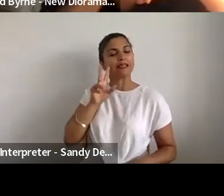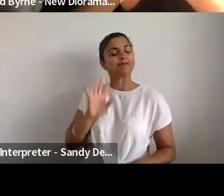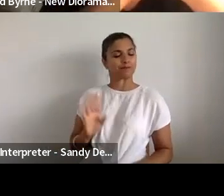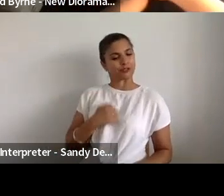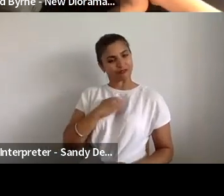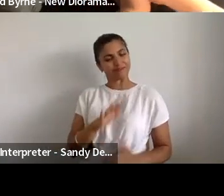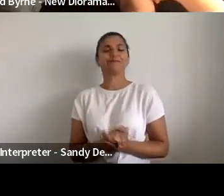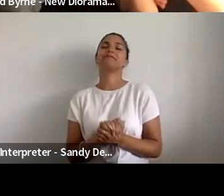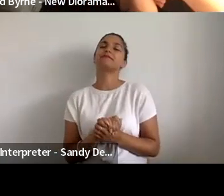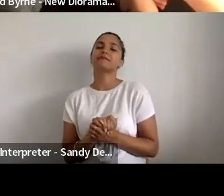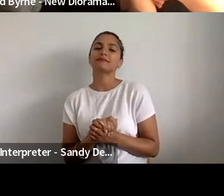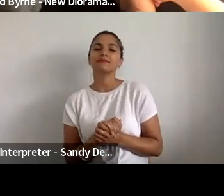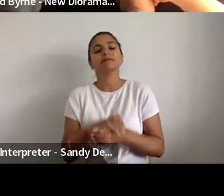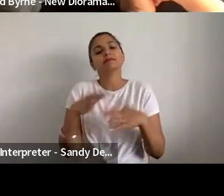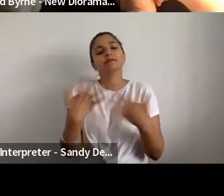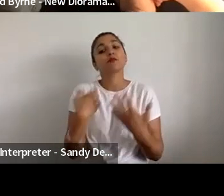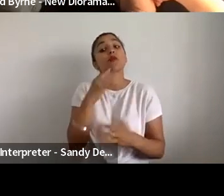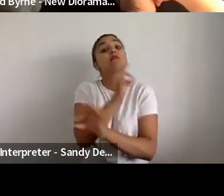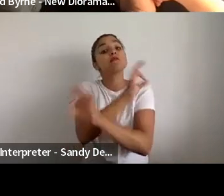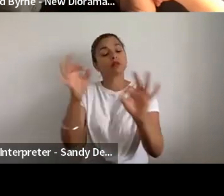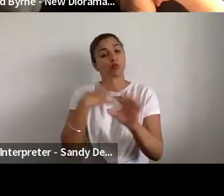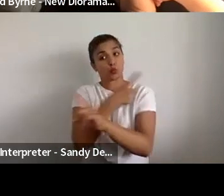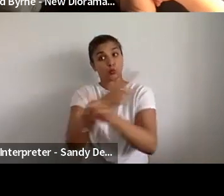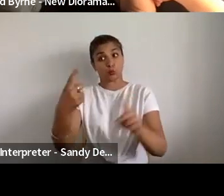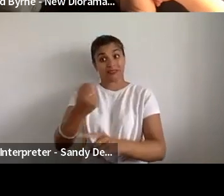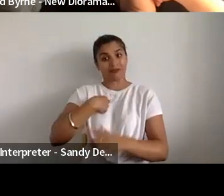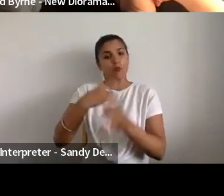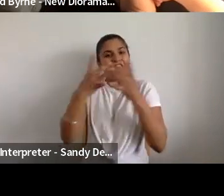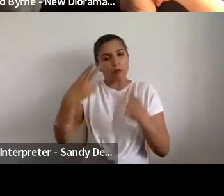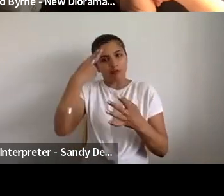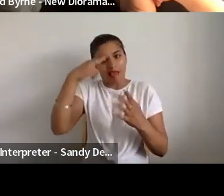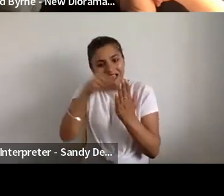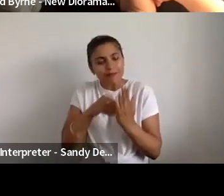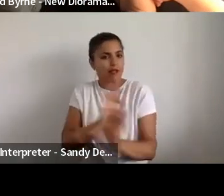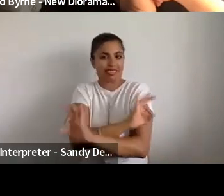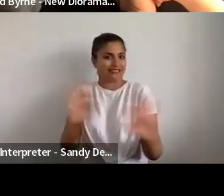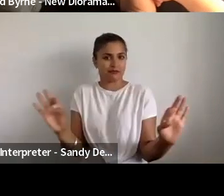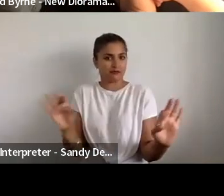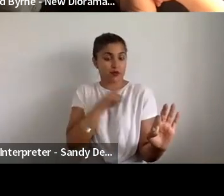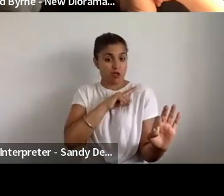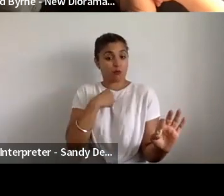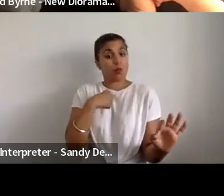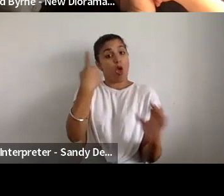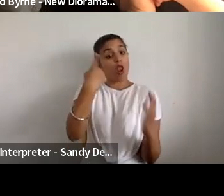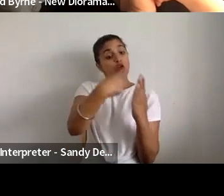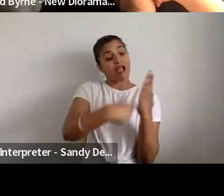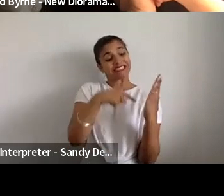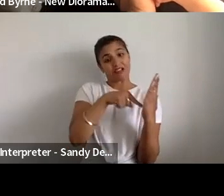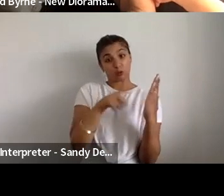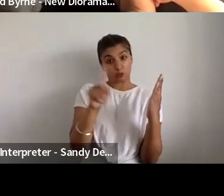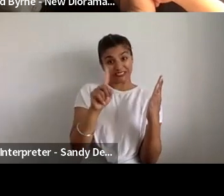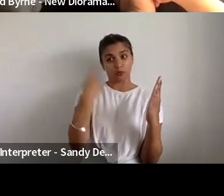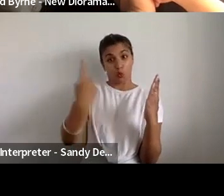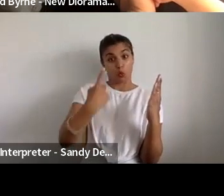We asked for this so that we could check the only eligibility criteria that we had which is that they had they should be producers